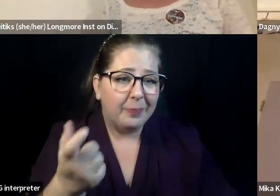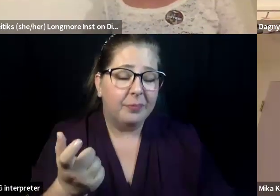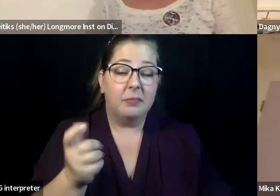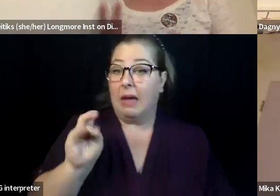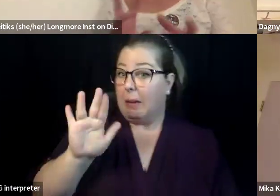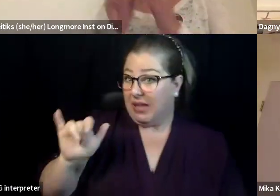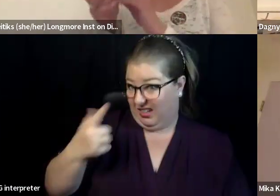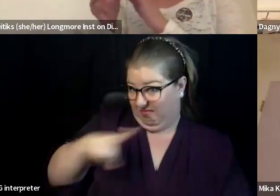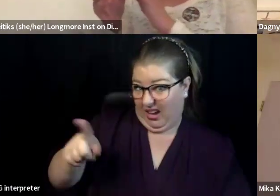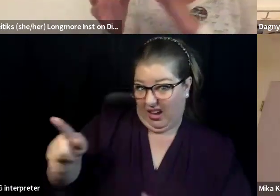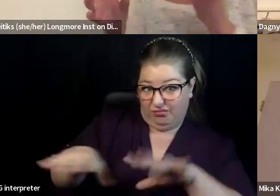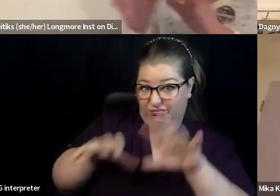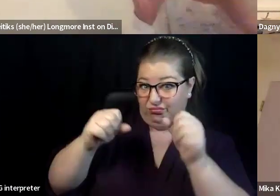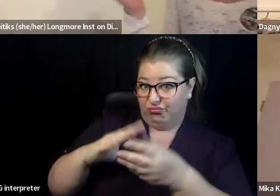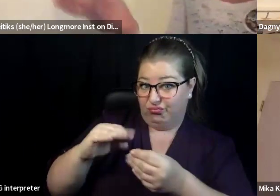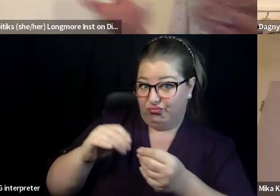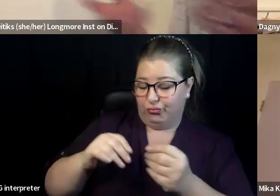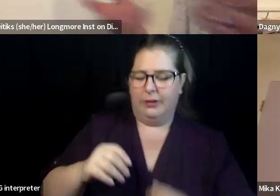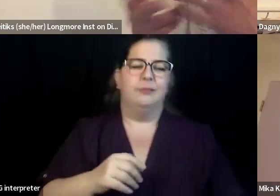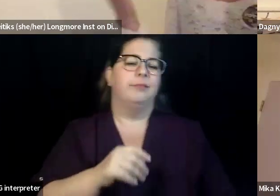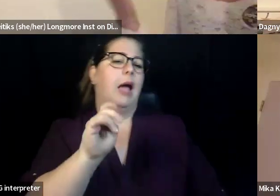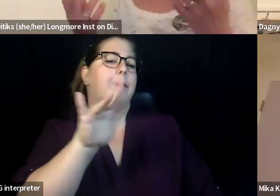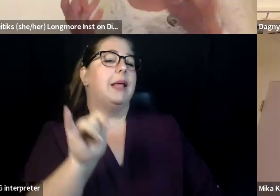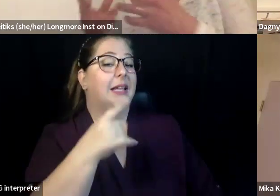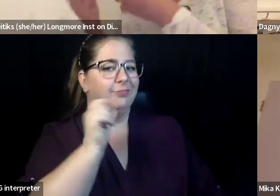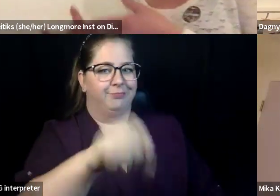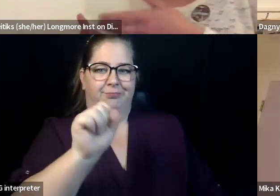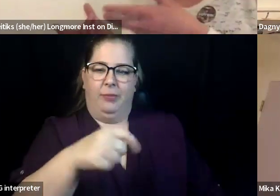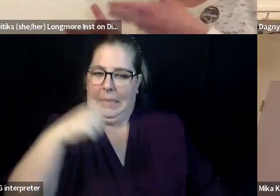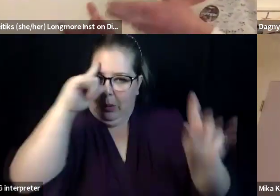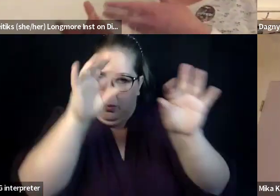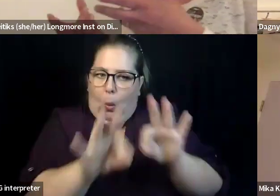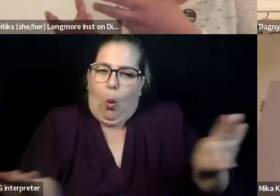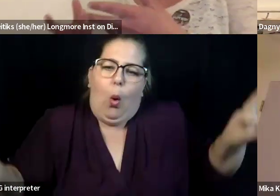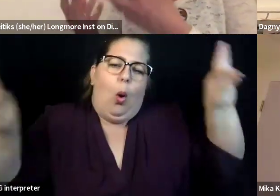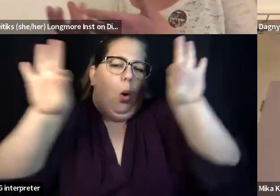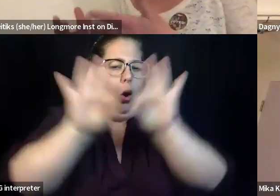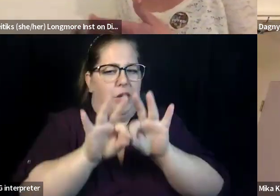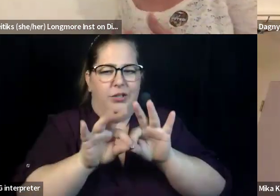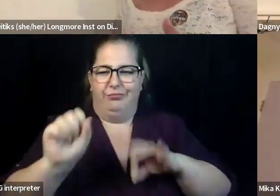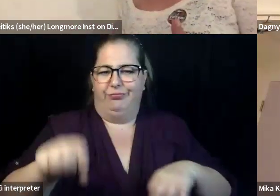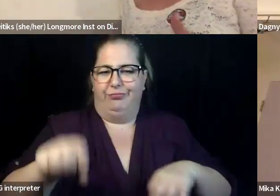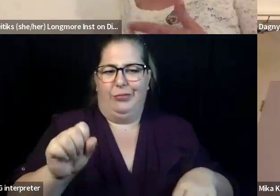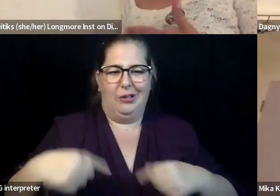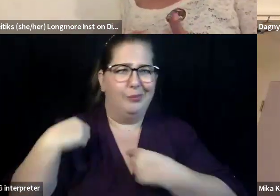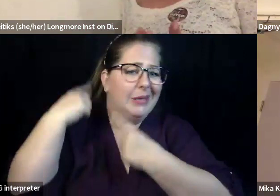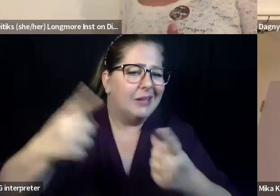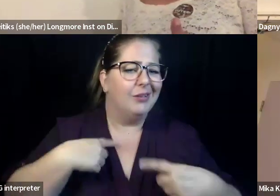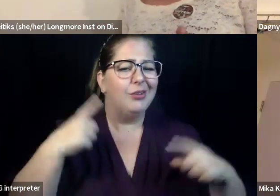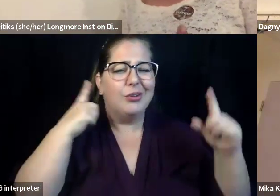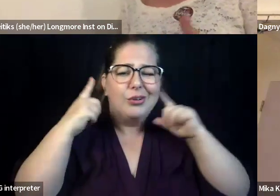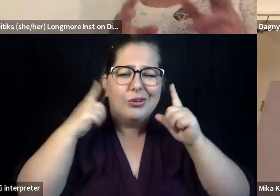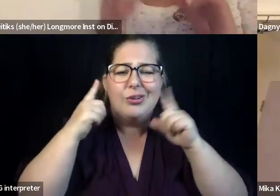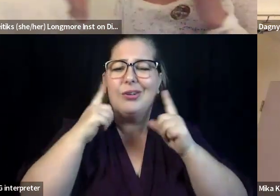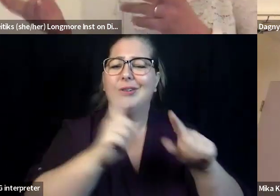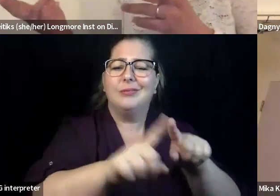like, well, one, anything that's that kind of situation, making sure that it's led by somebody who's a member of that group. We heard a lot of people